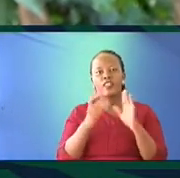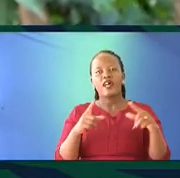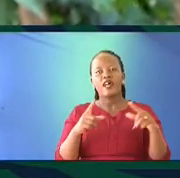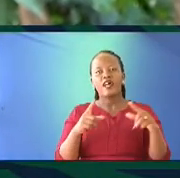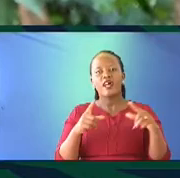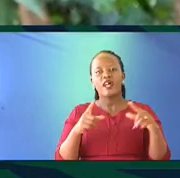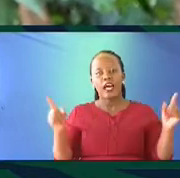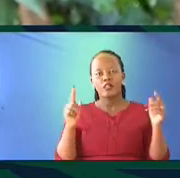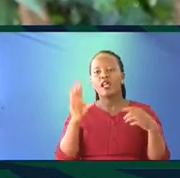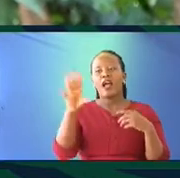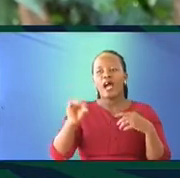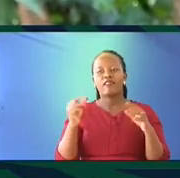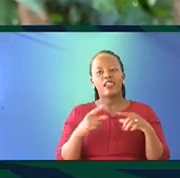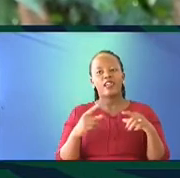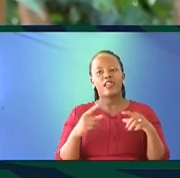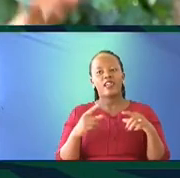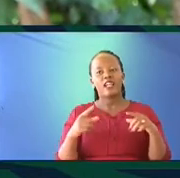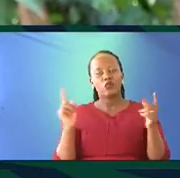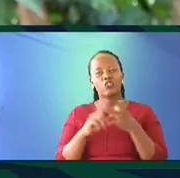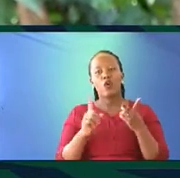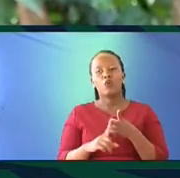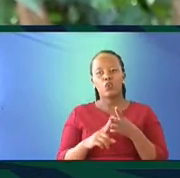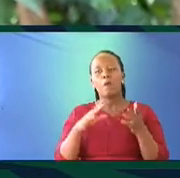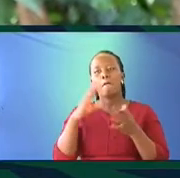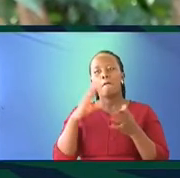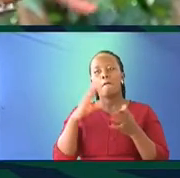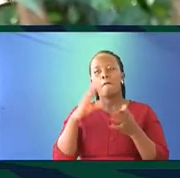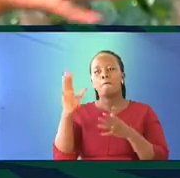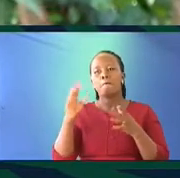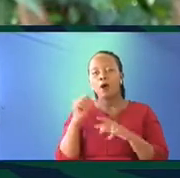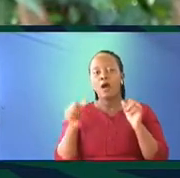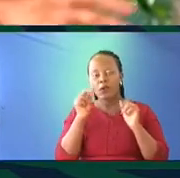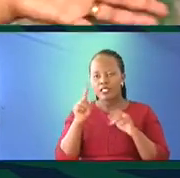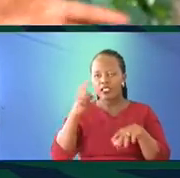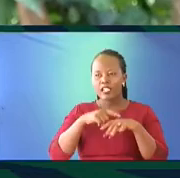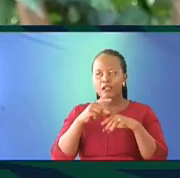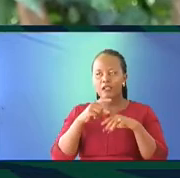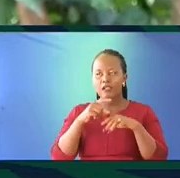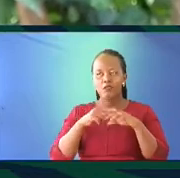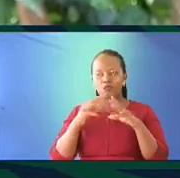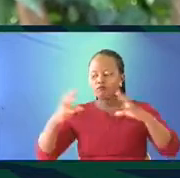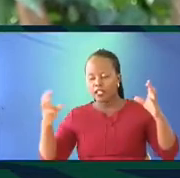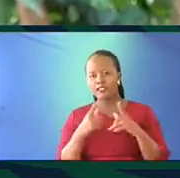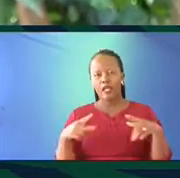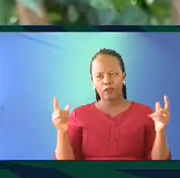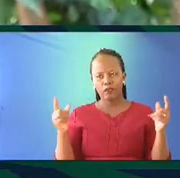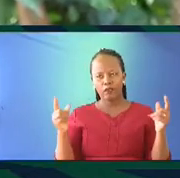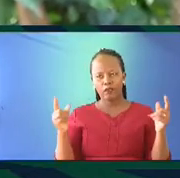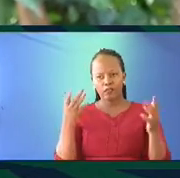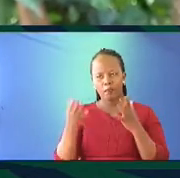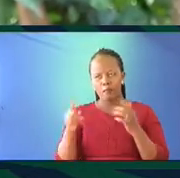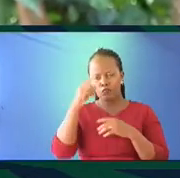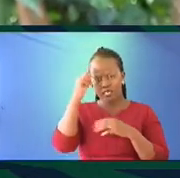And talking about African languages and the fantastic thing about this being a decade of indigenous languages. So, I thought perhaps